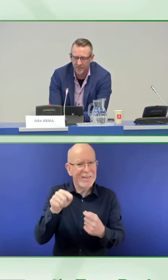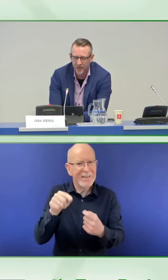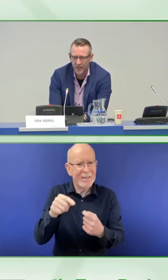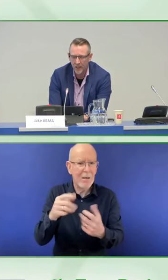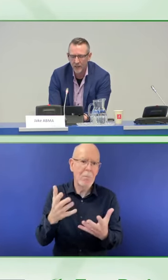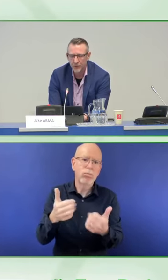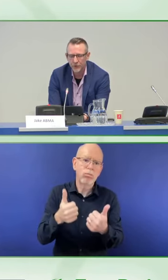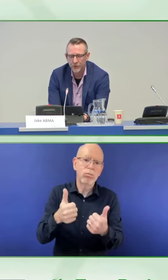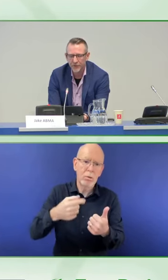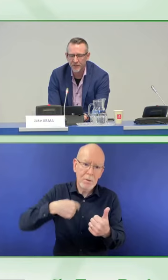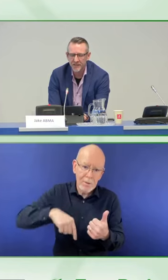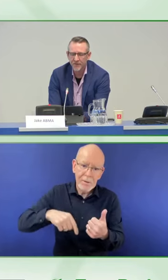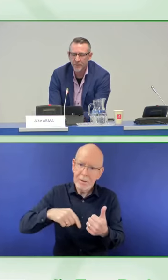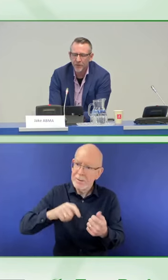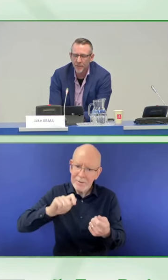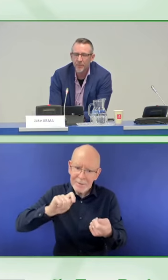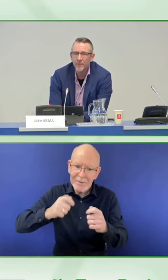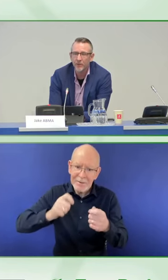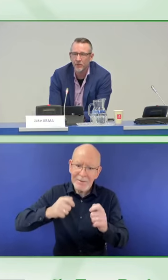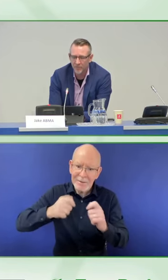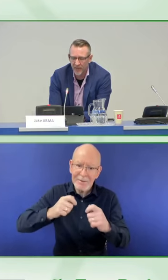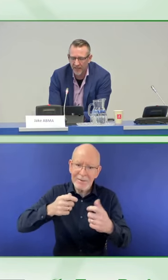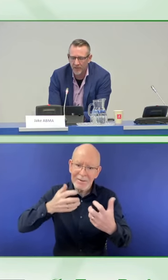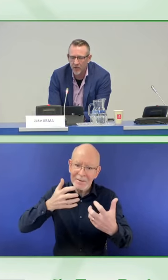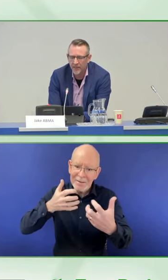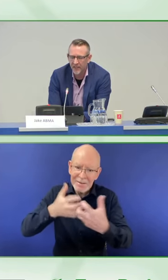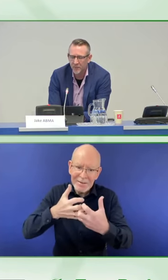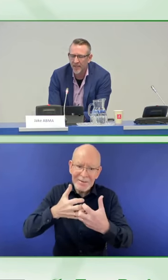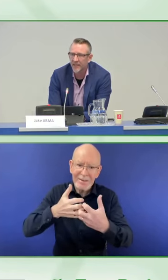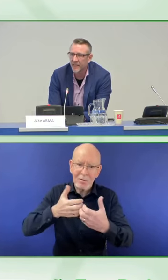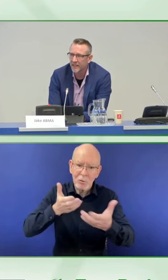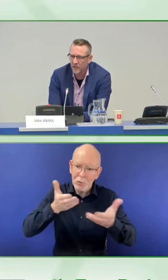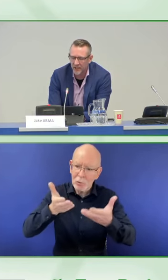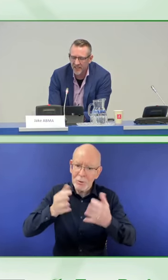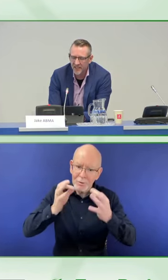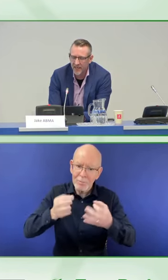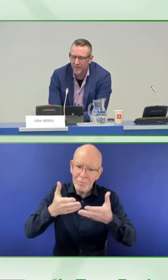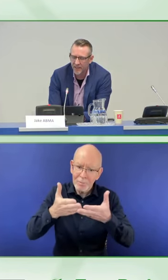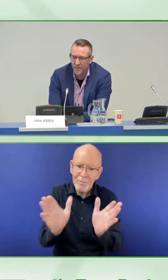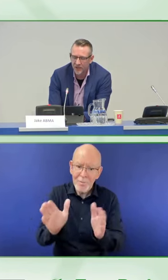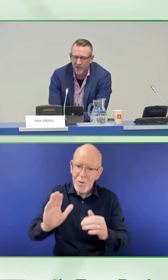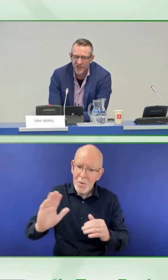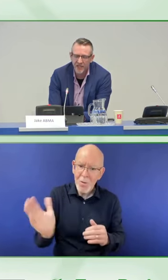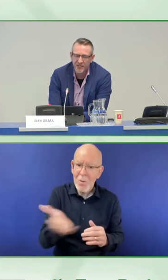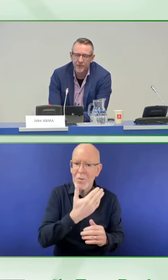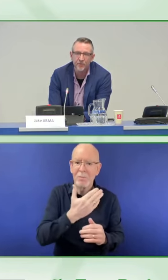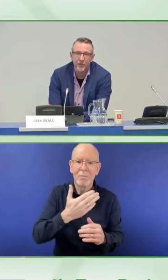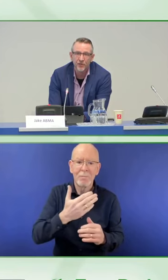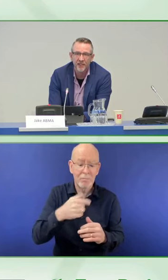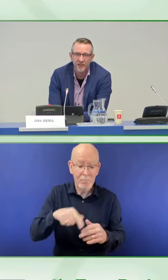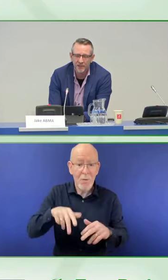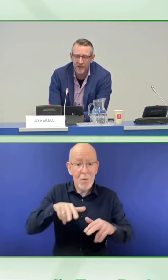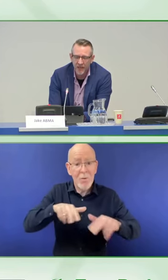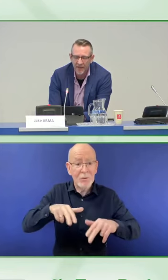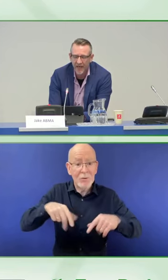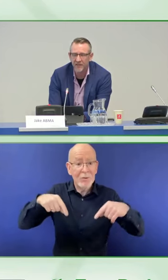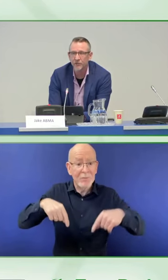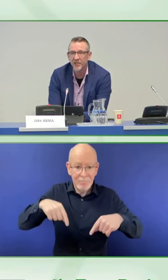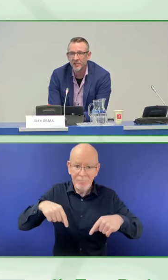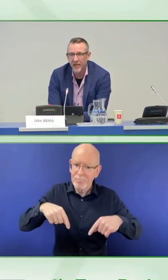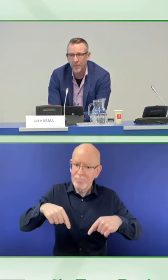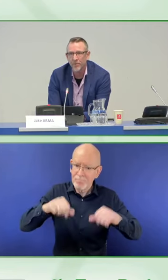subject. To serve 7 billion people in an only expanding technical landscape demands changing your processes,